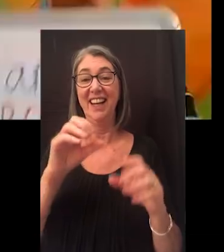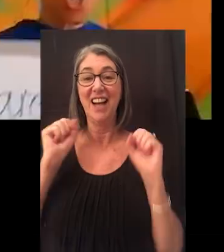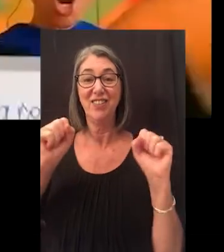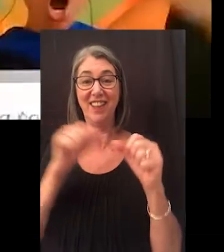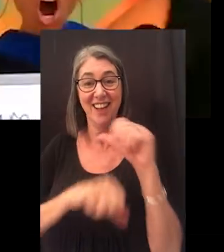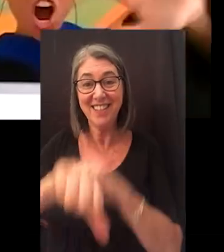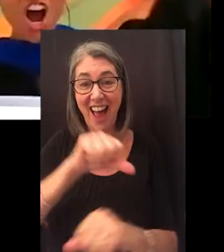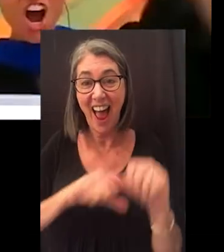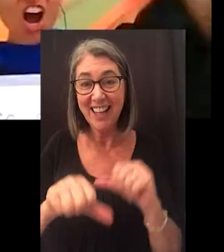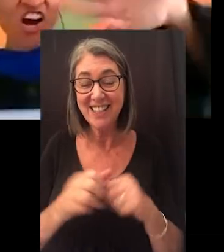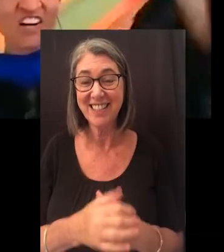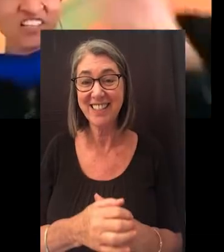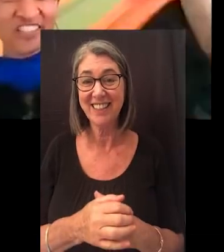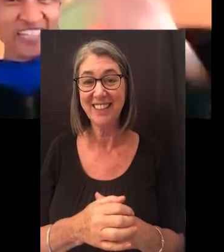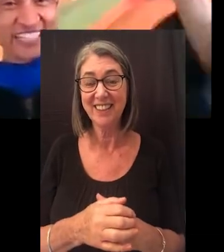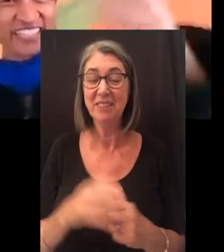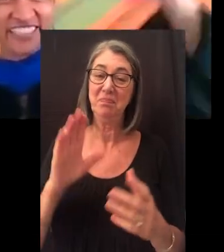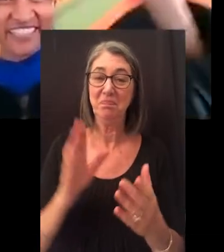Woo!